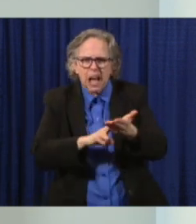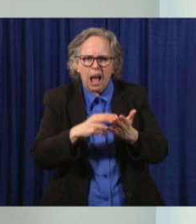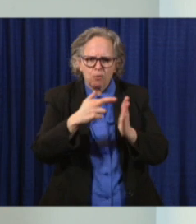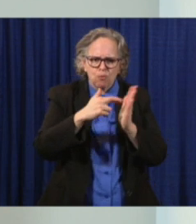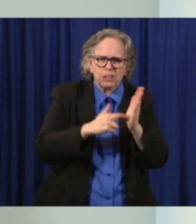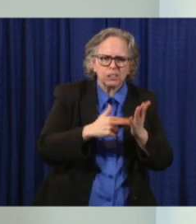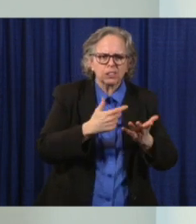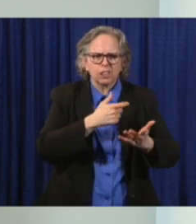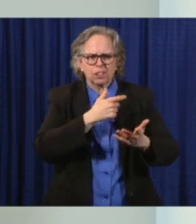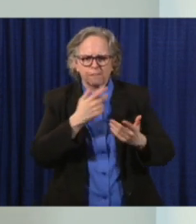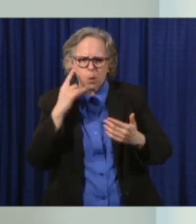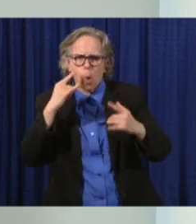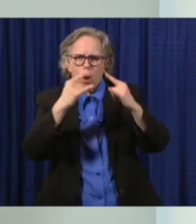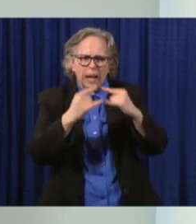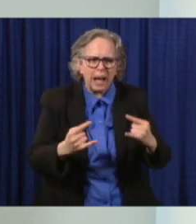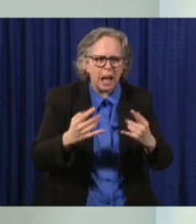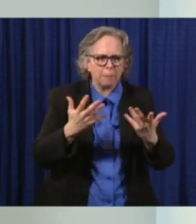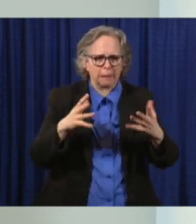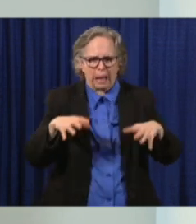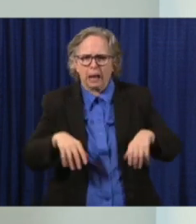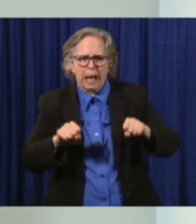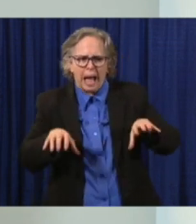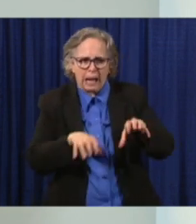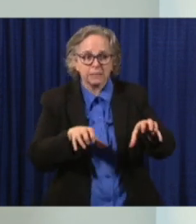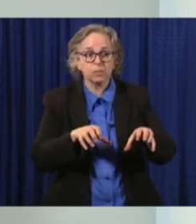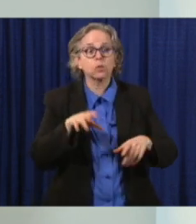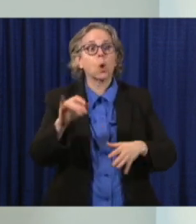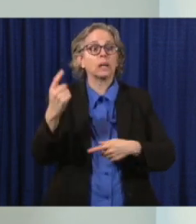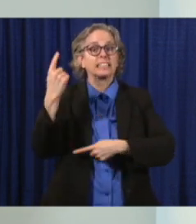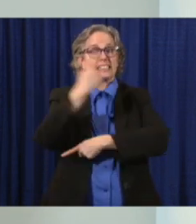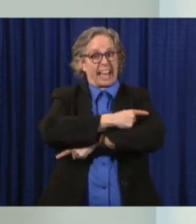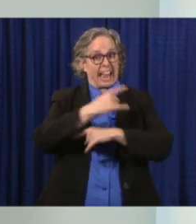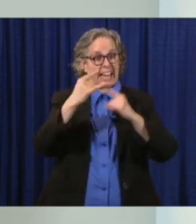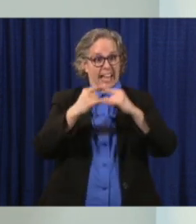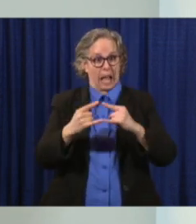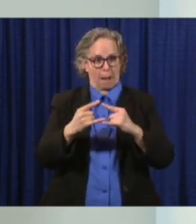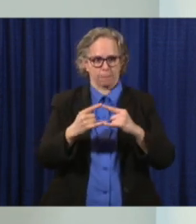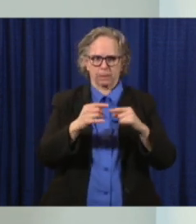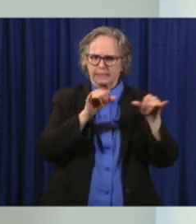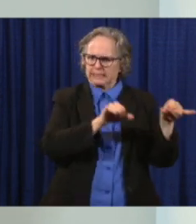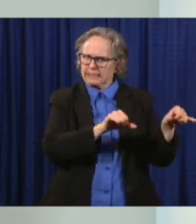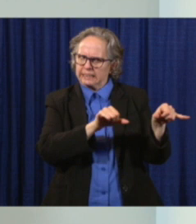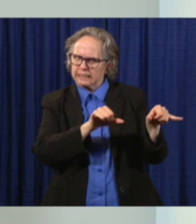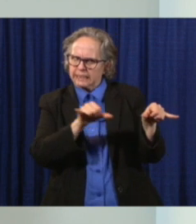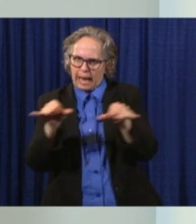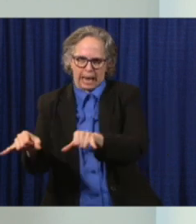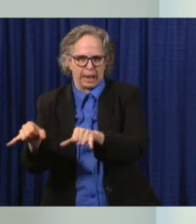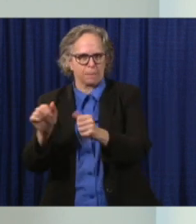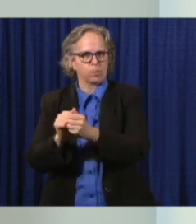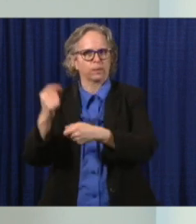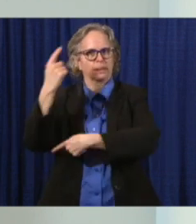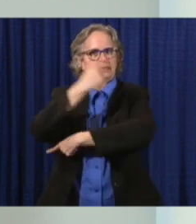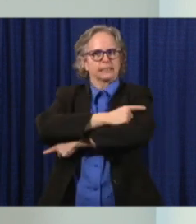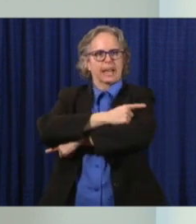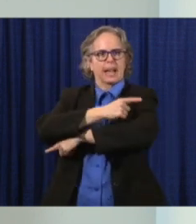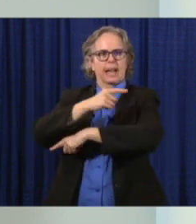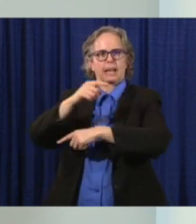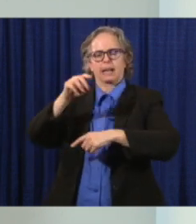will open the same day as day care on May 31st.